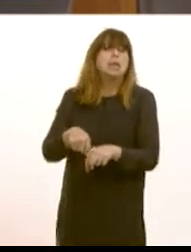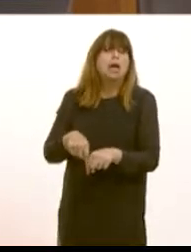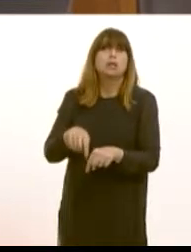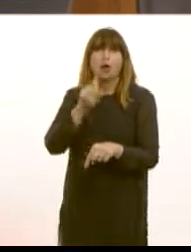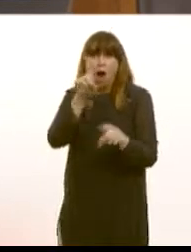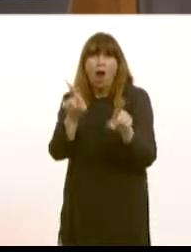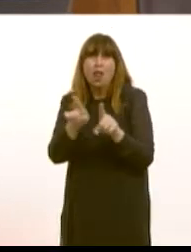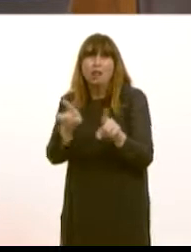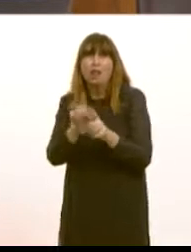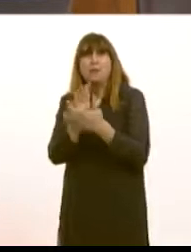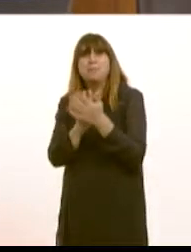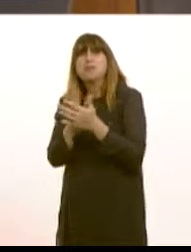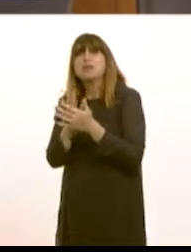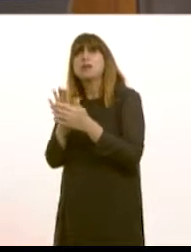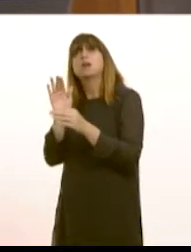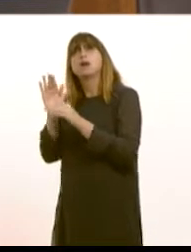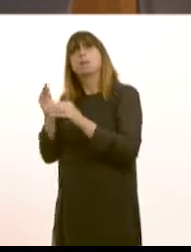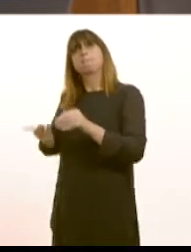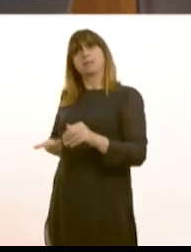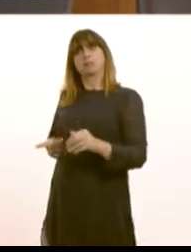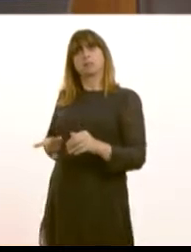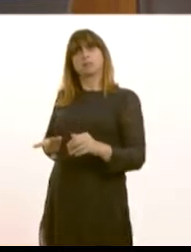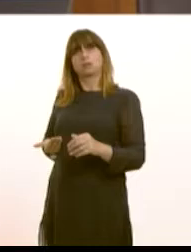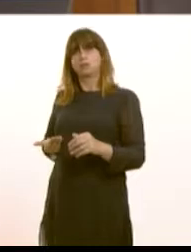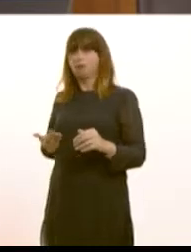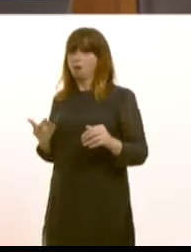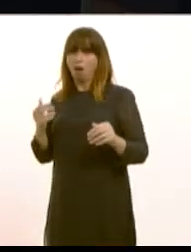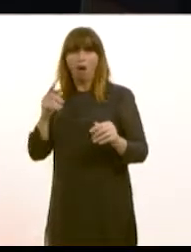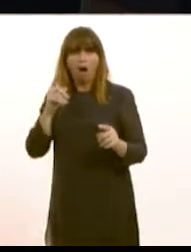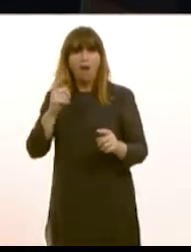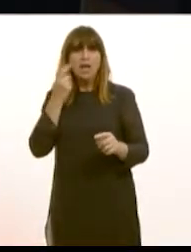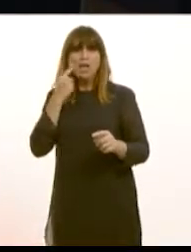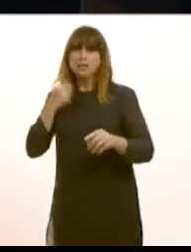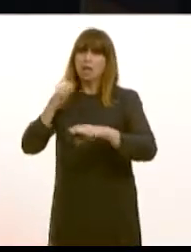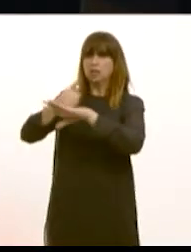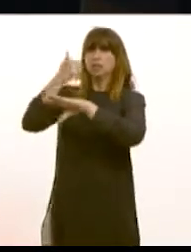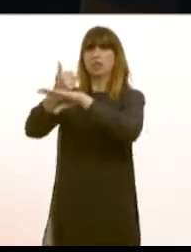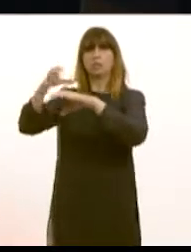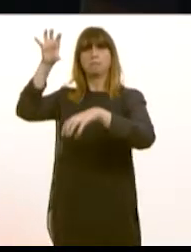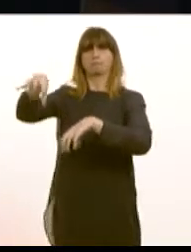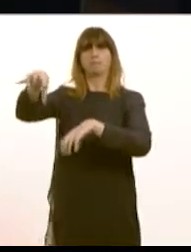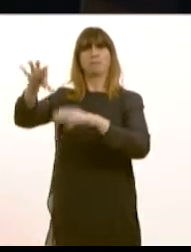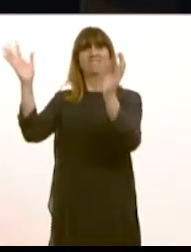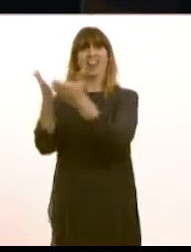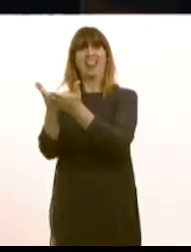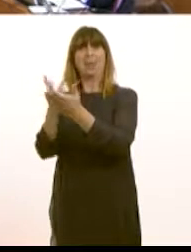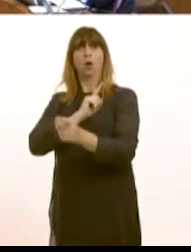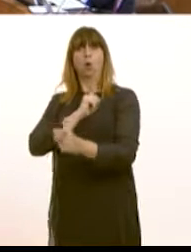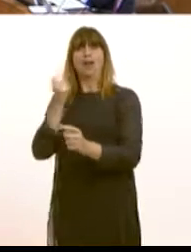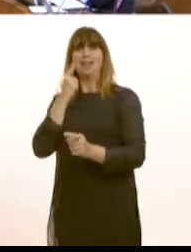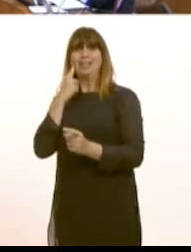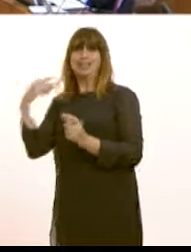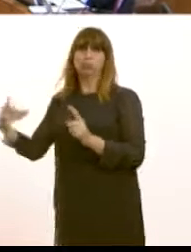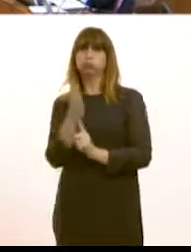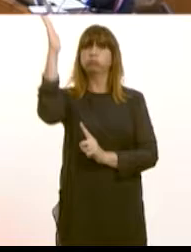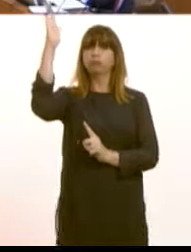story is to make it easier for investors to move their investments up into Valley communities as it becomes in their minds easier to get there it has to